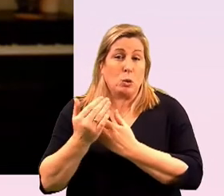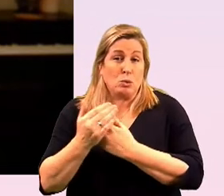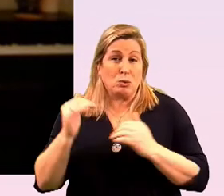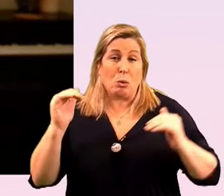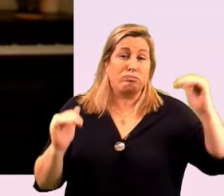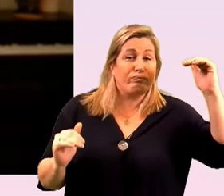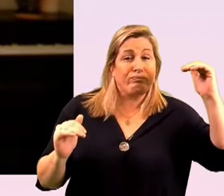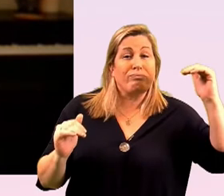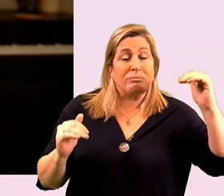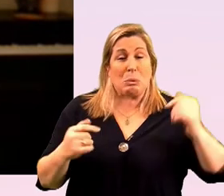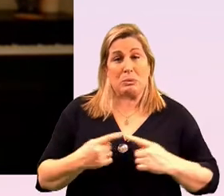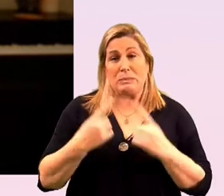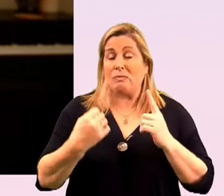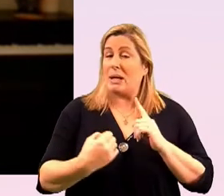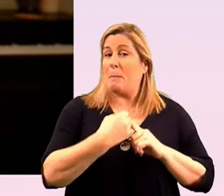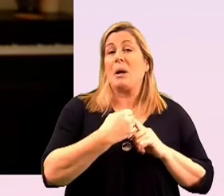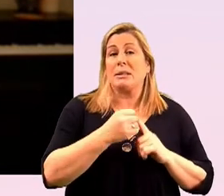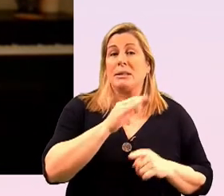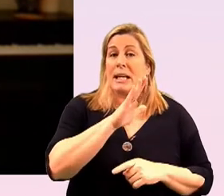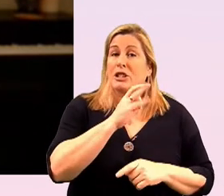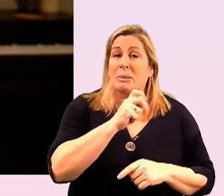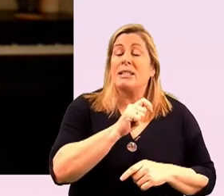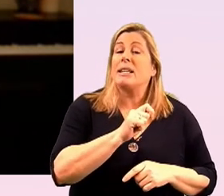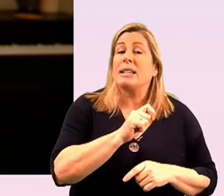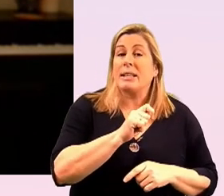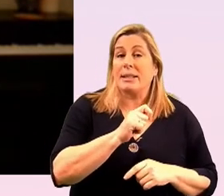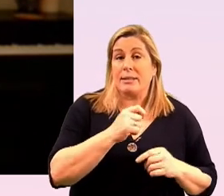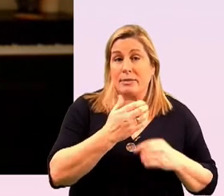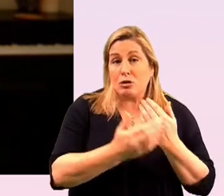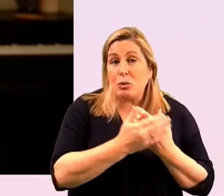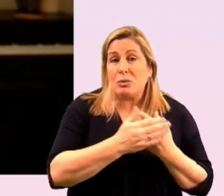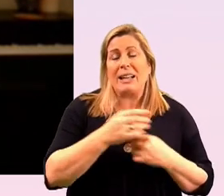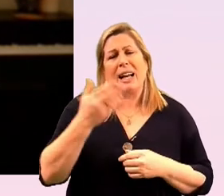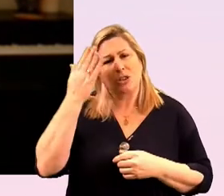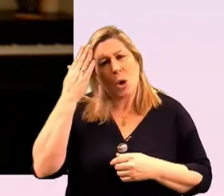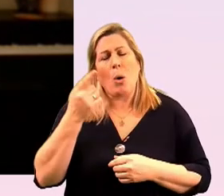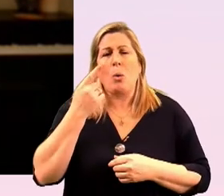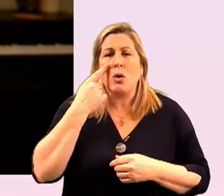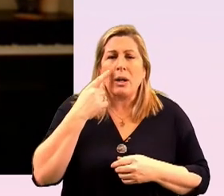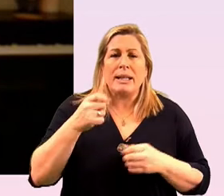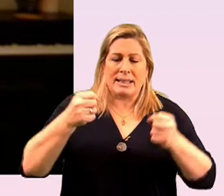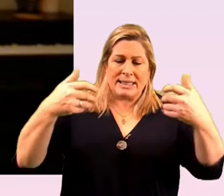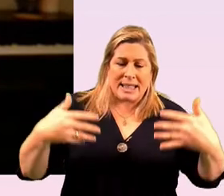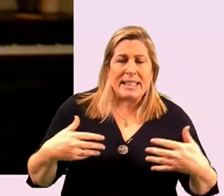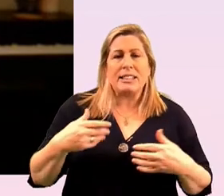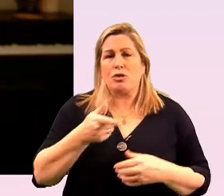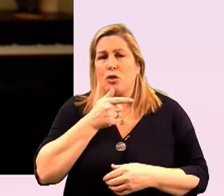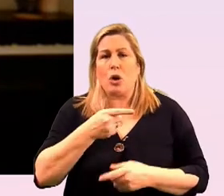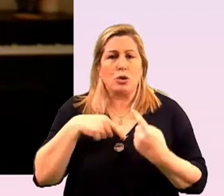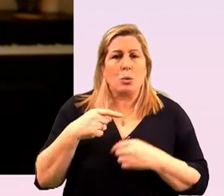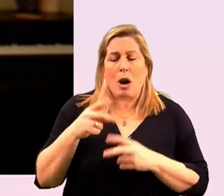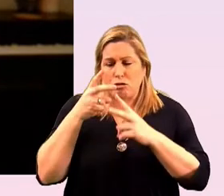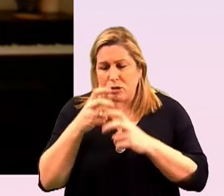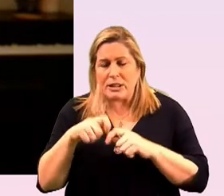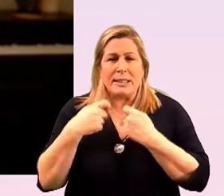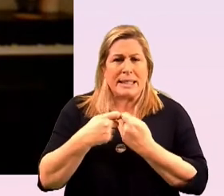of the scale of the impact um and i'm and i know from having looked at the data and talked to our research team about what it